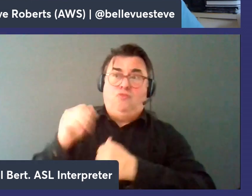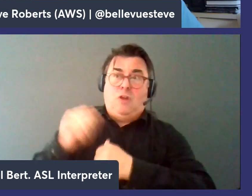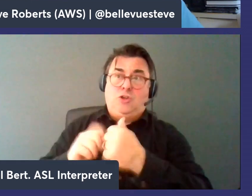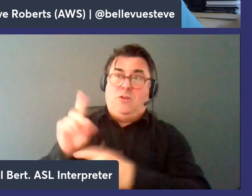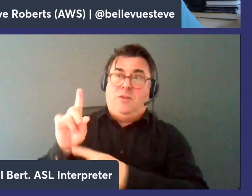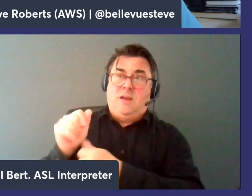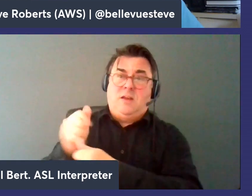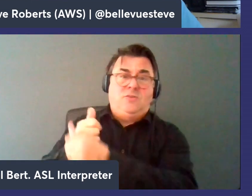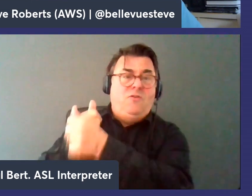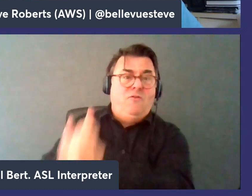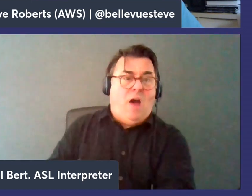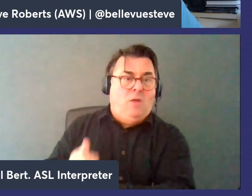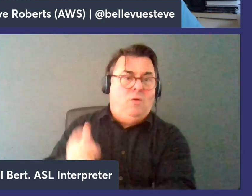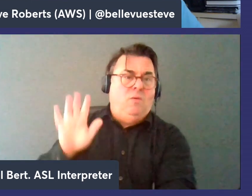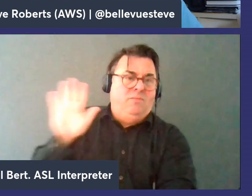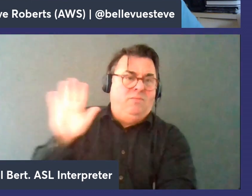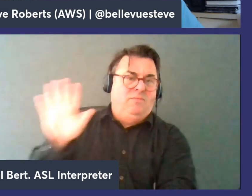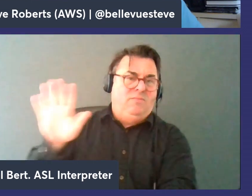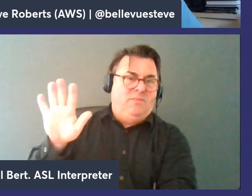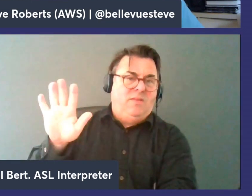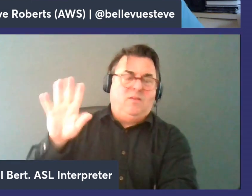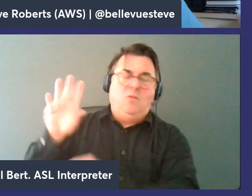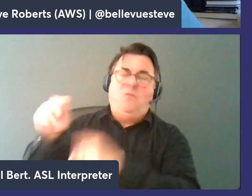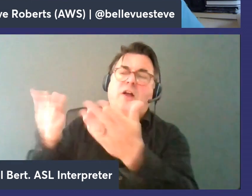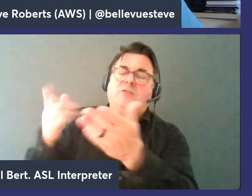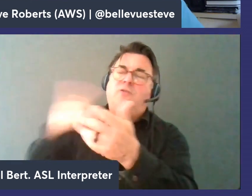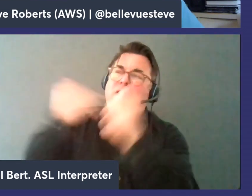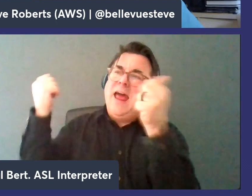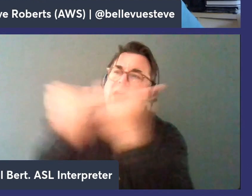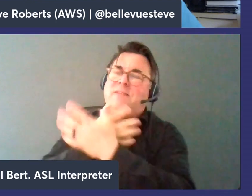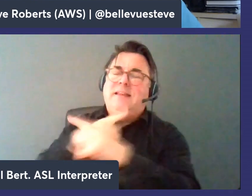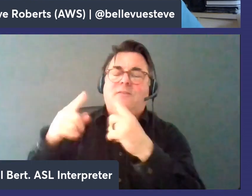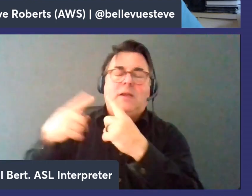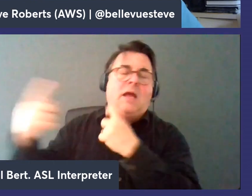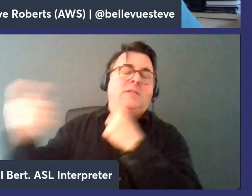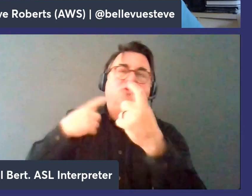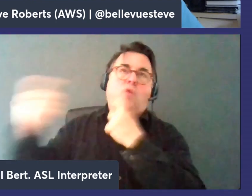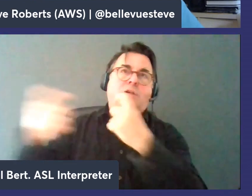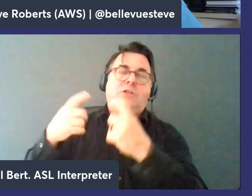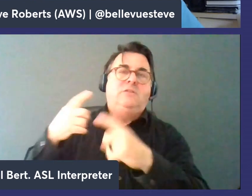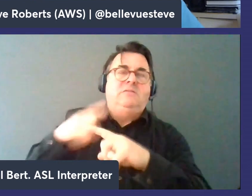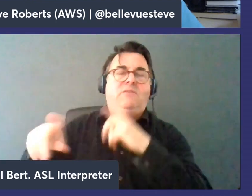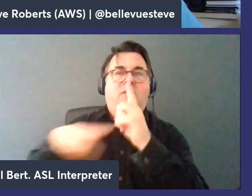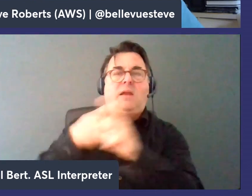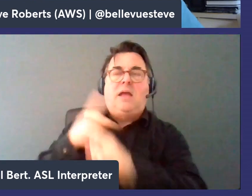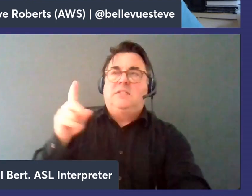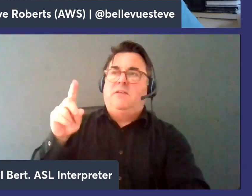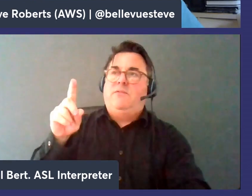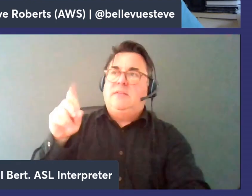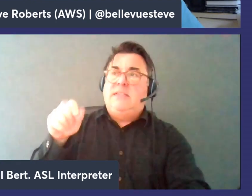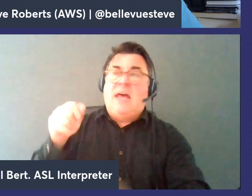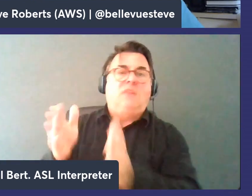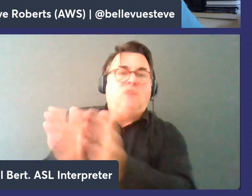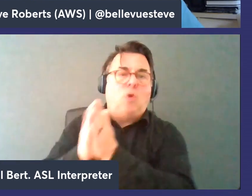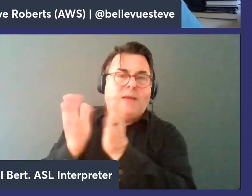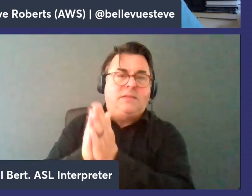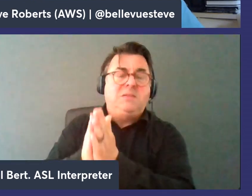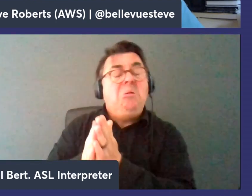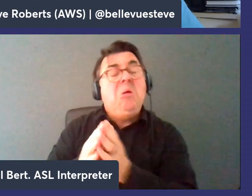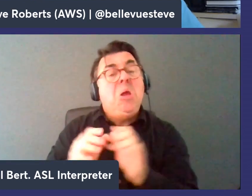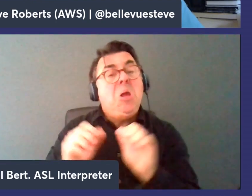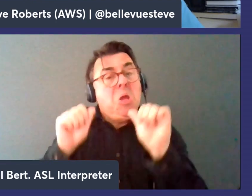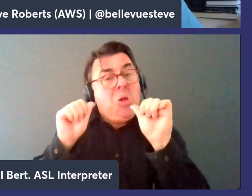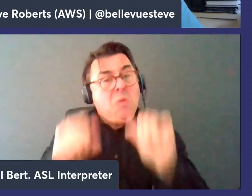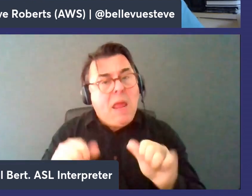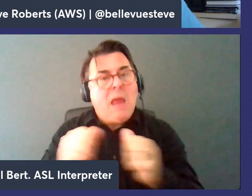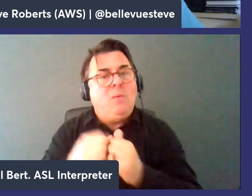that your monolithic application can serve all kinds of queries and all kinds of data needs right uh you might you could use that with